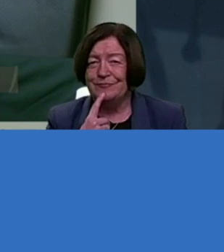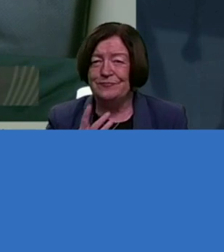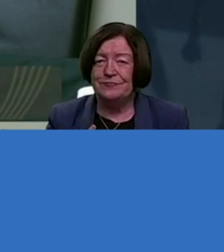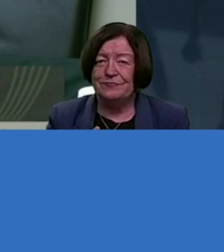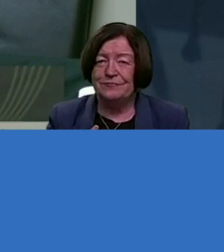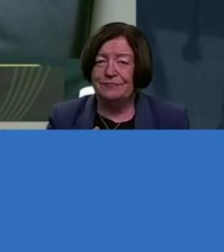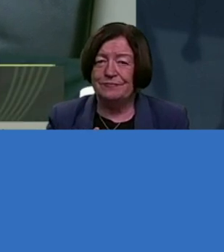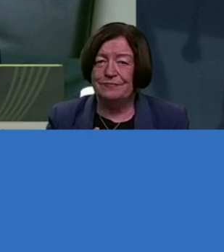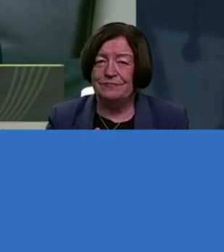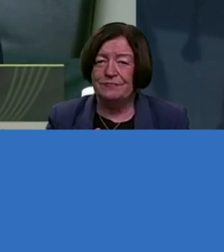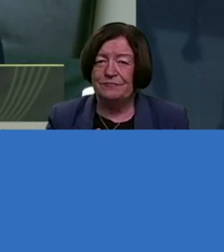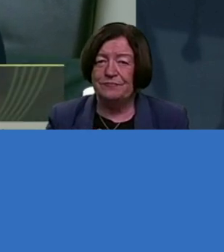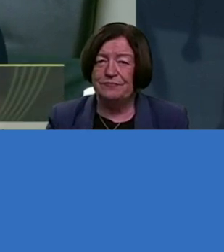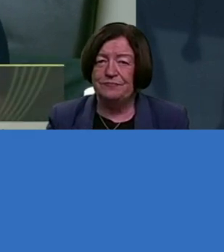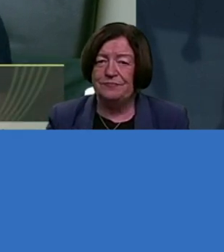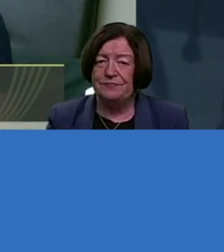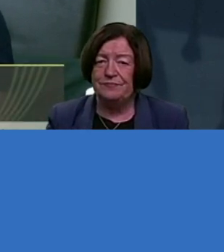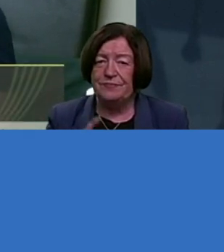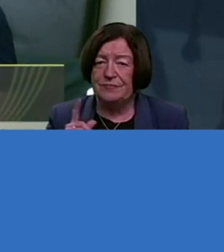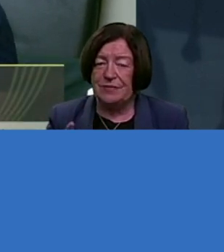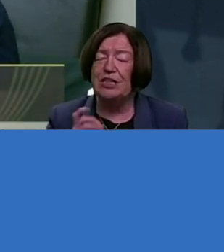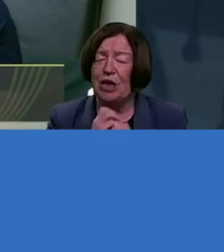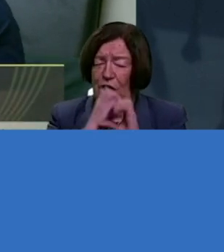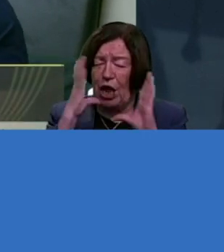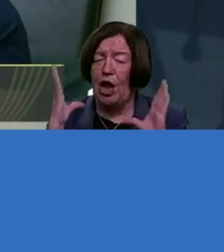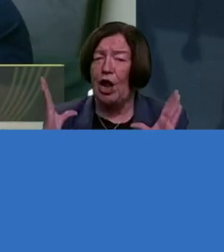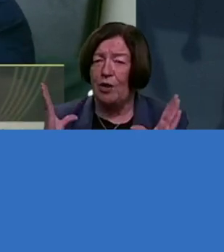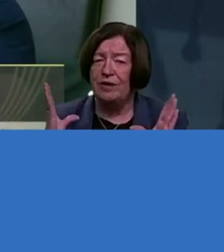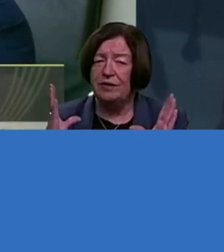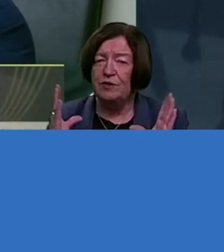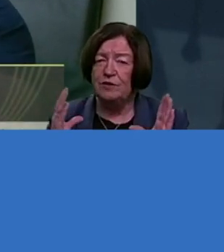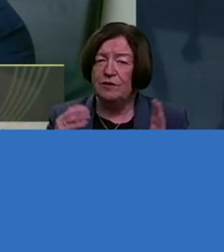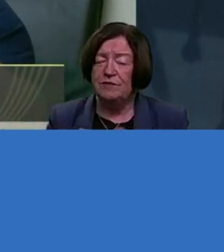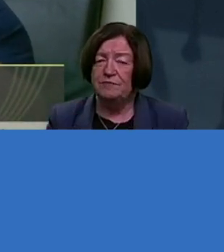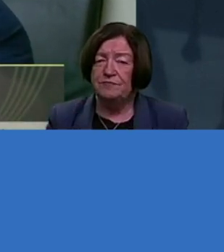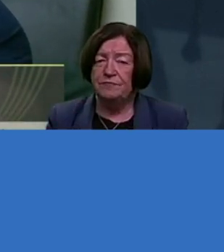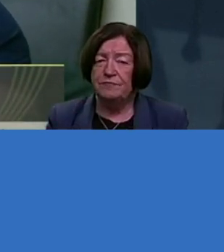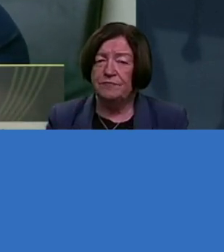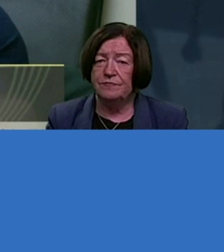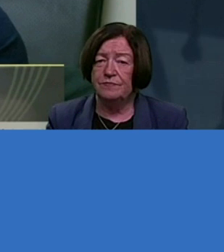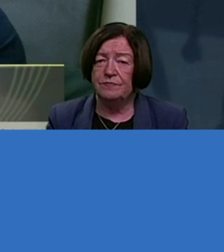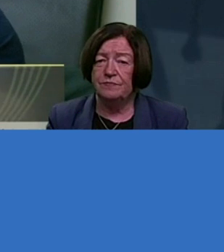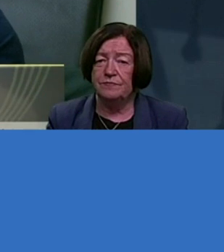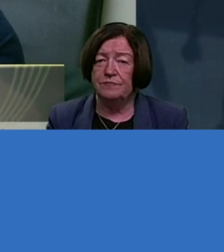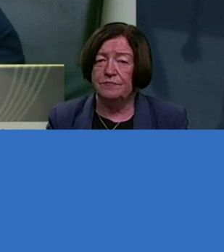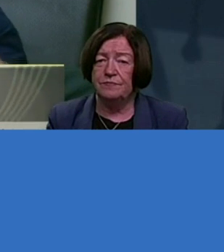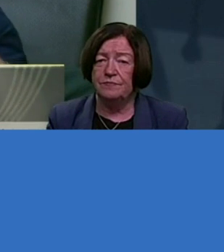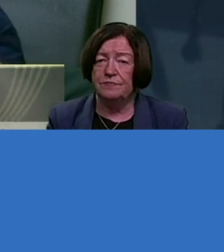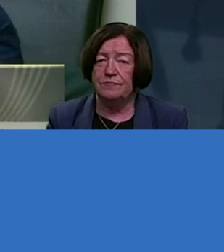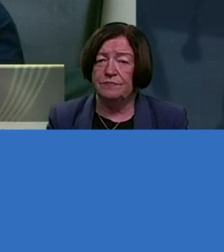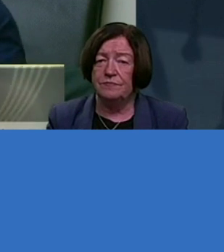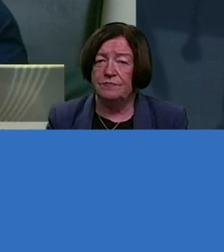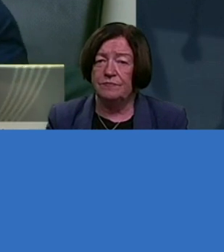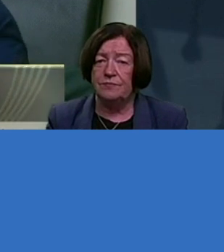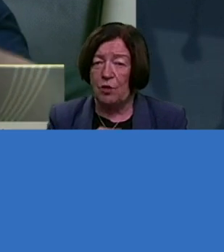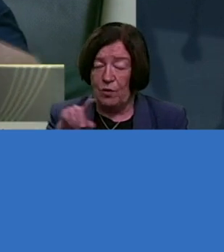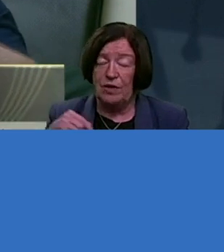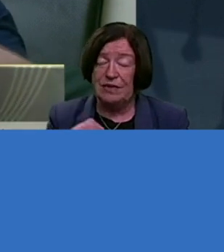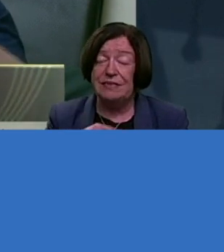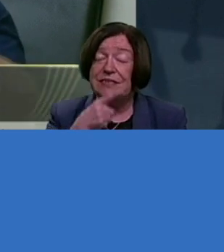Yeah. It's clear we disabled